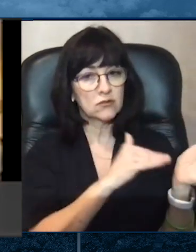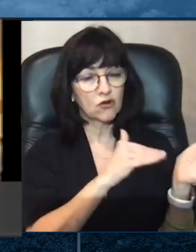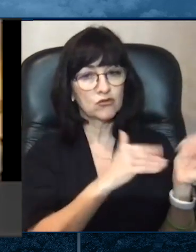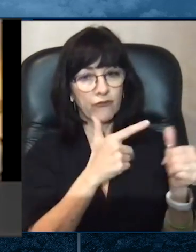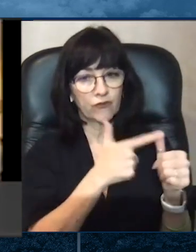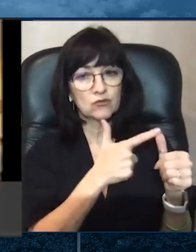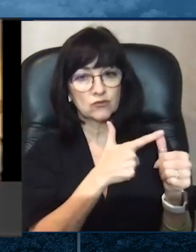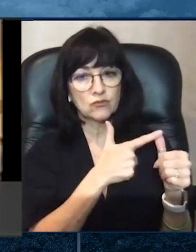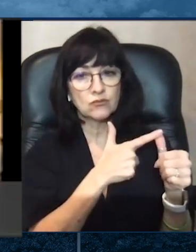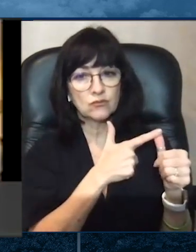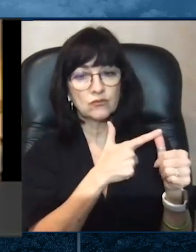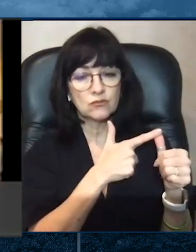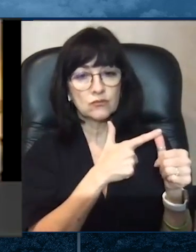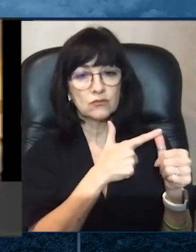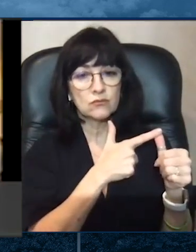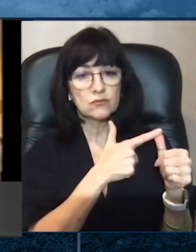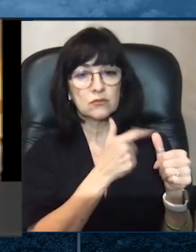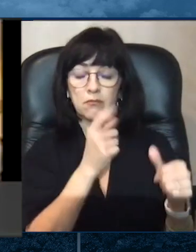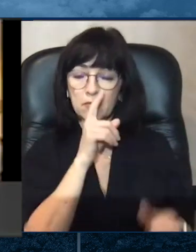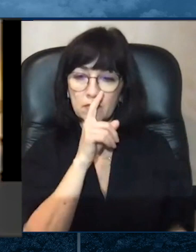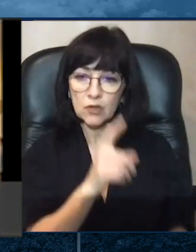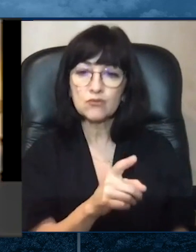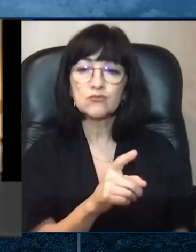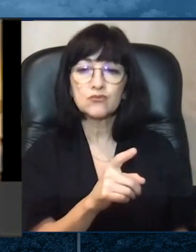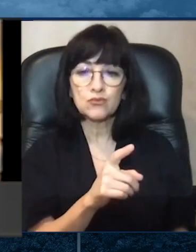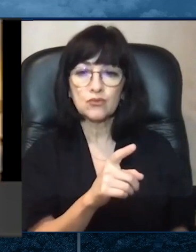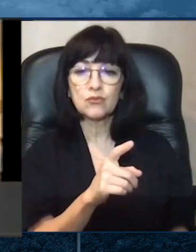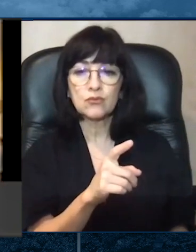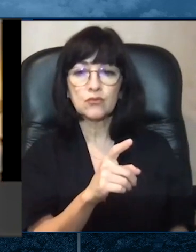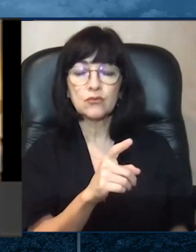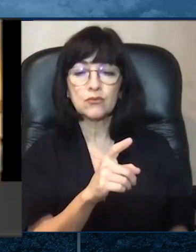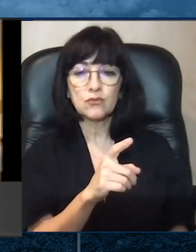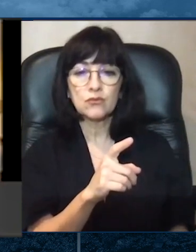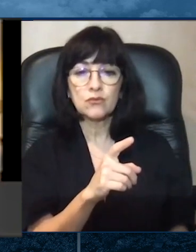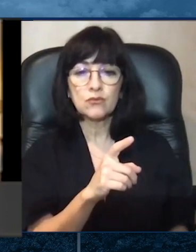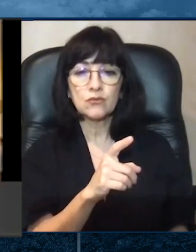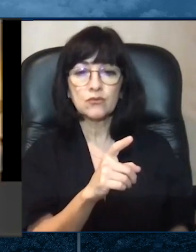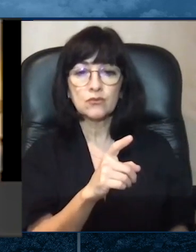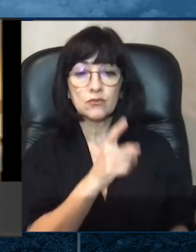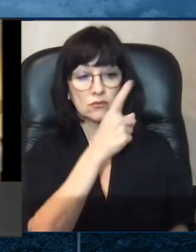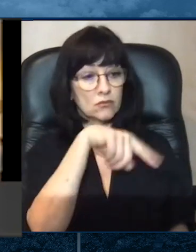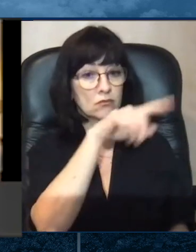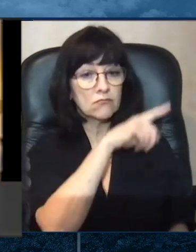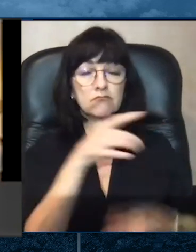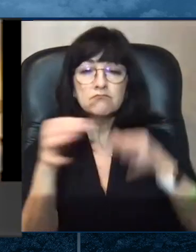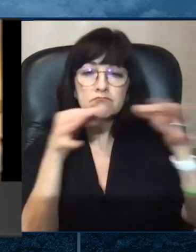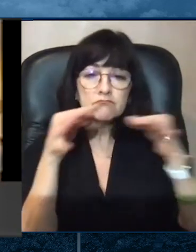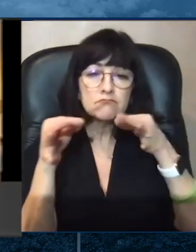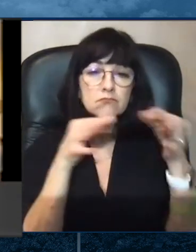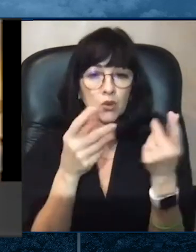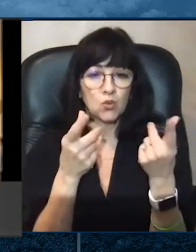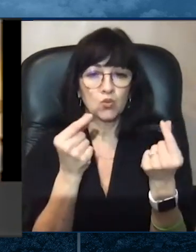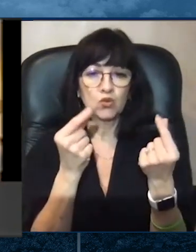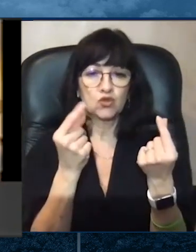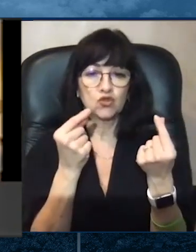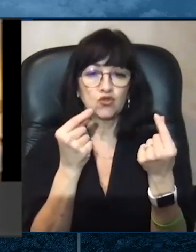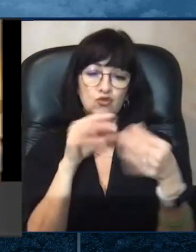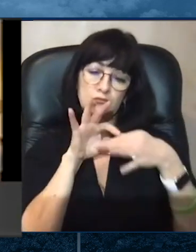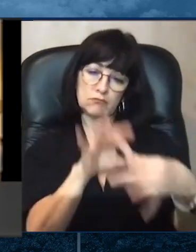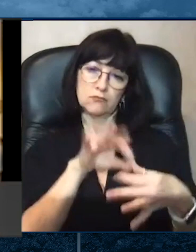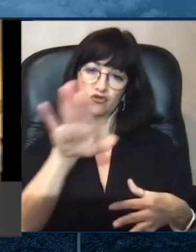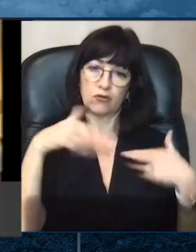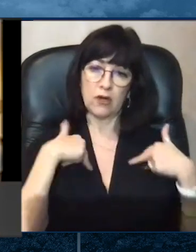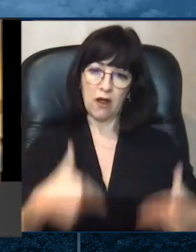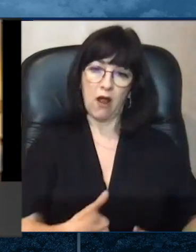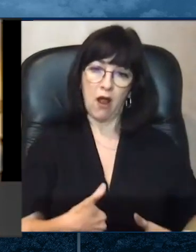they give them what they need for their health. And second, call